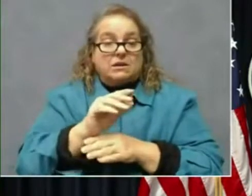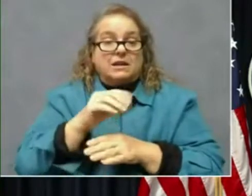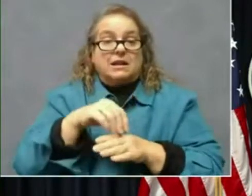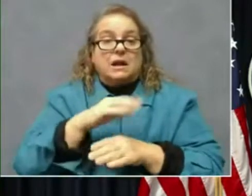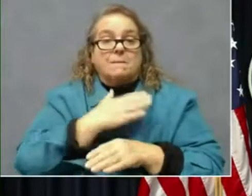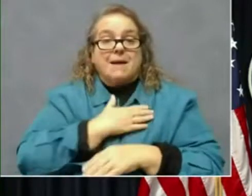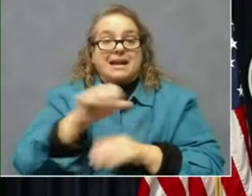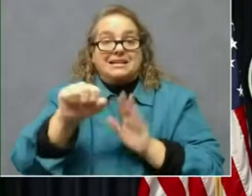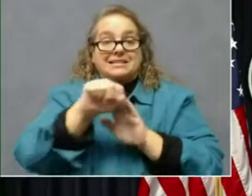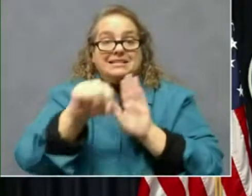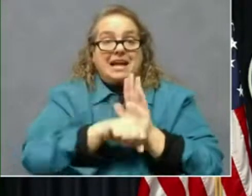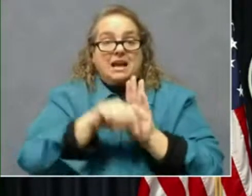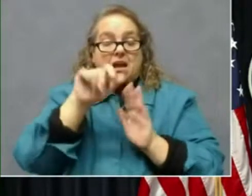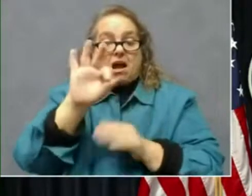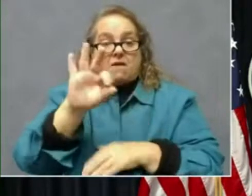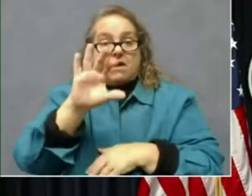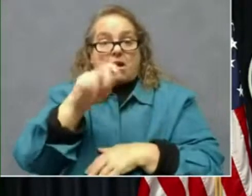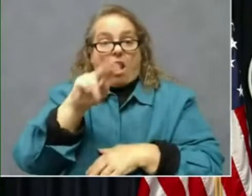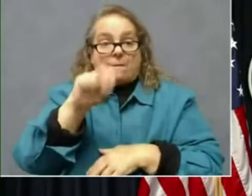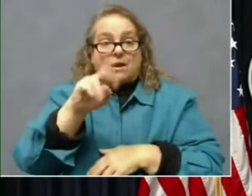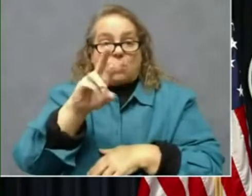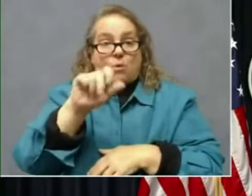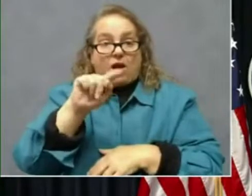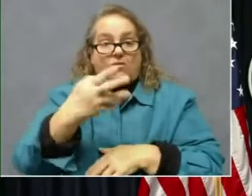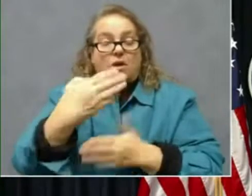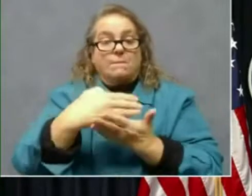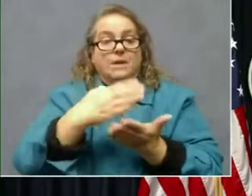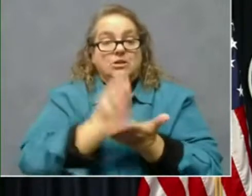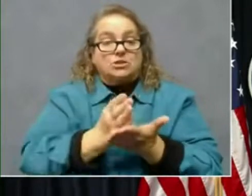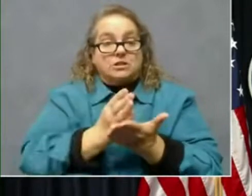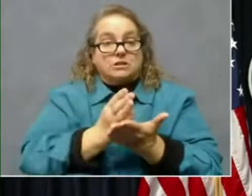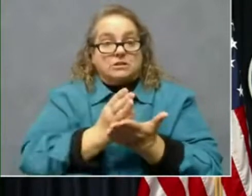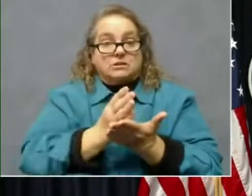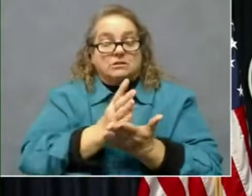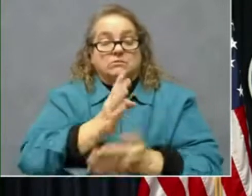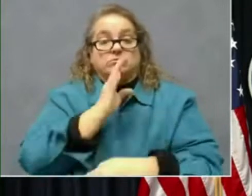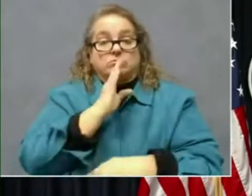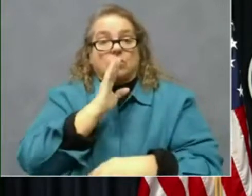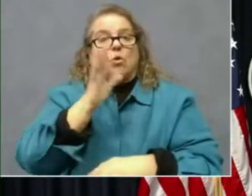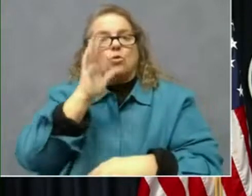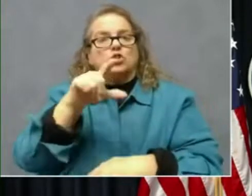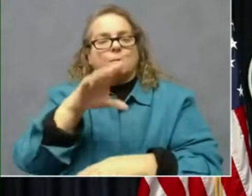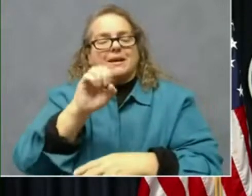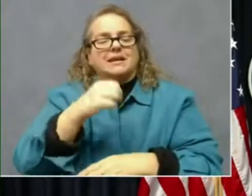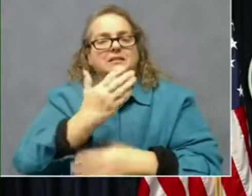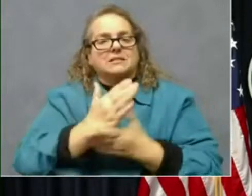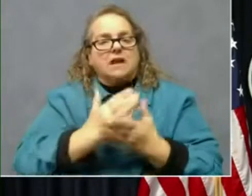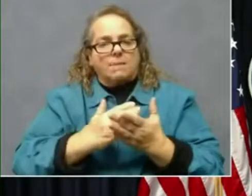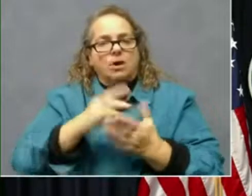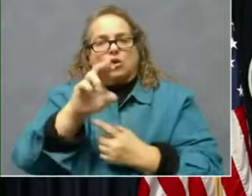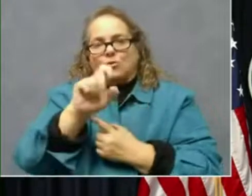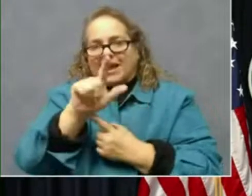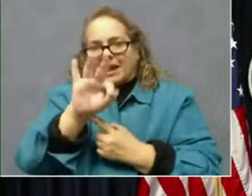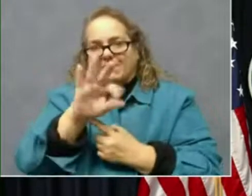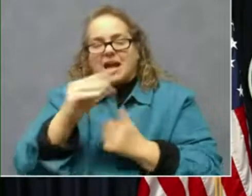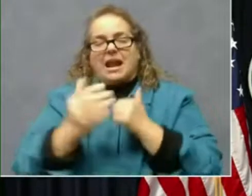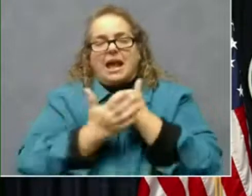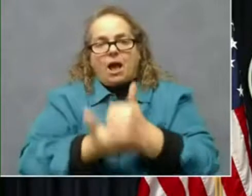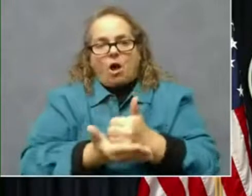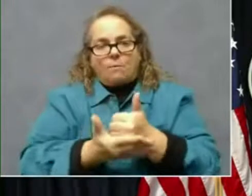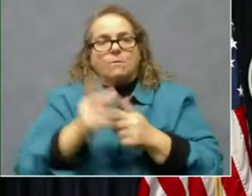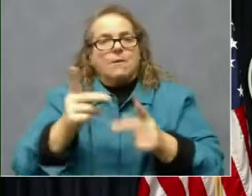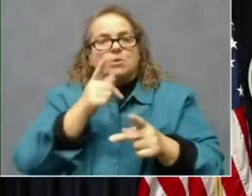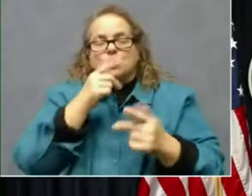address is there should be some relief and help on the way for those that have waited too long for those that have been waiting months